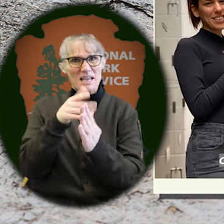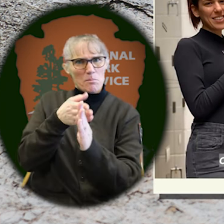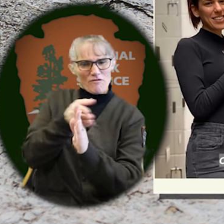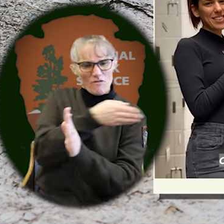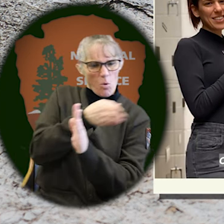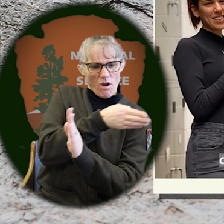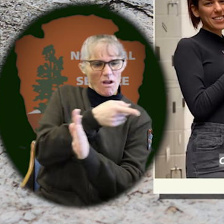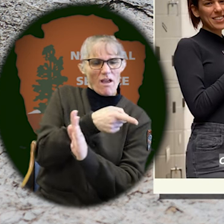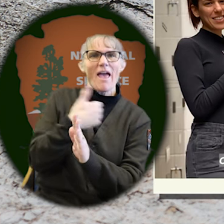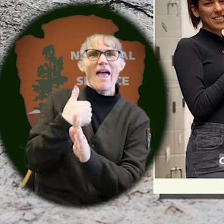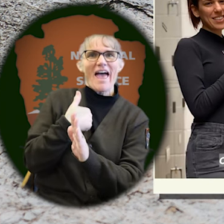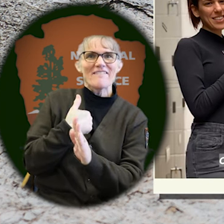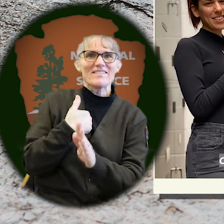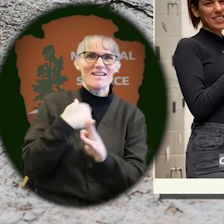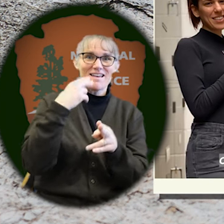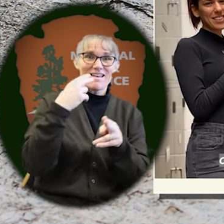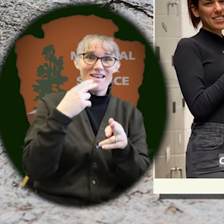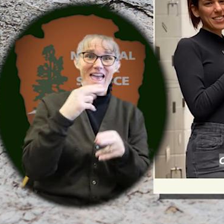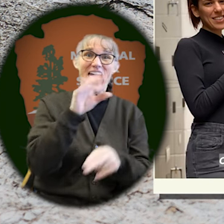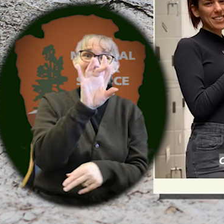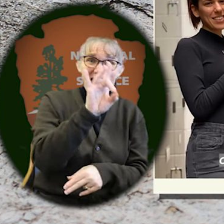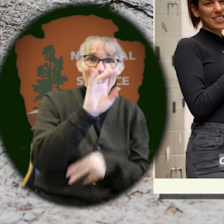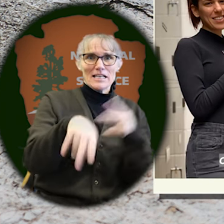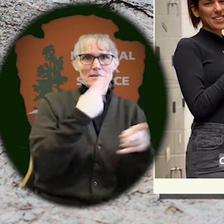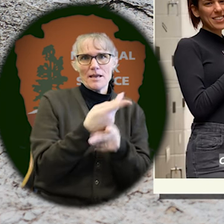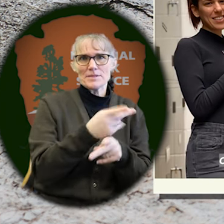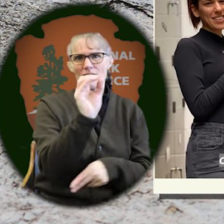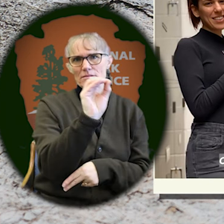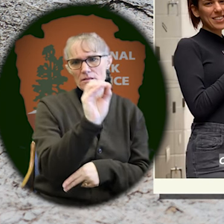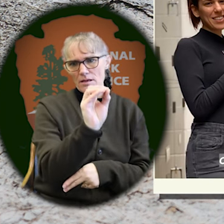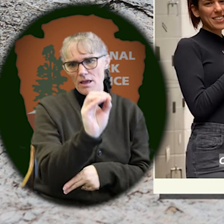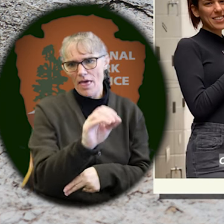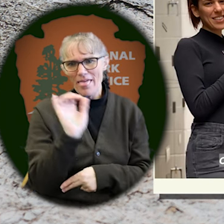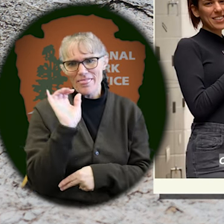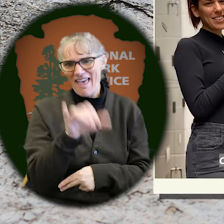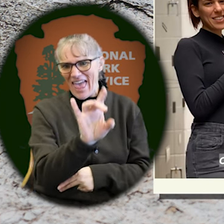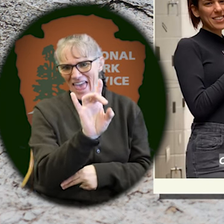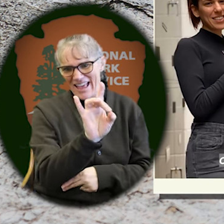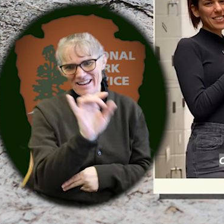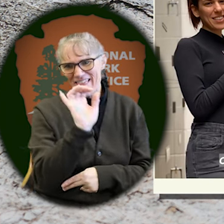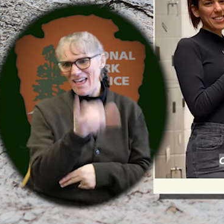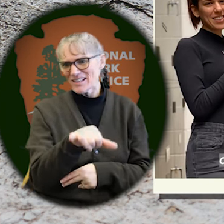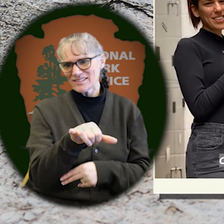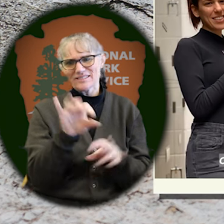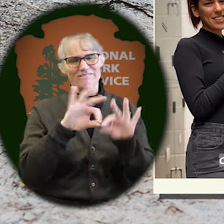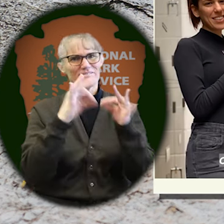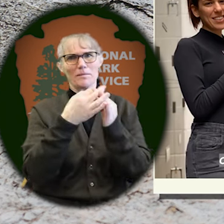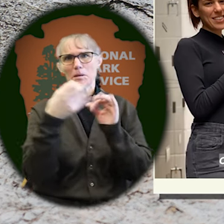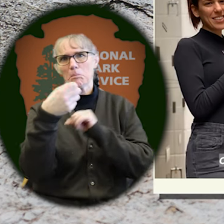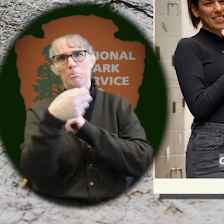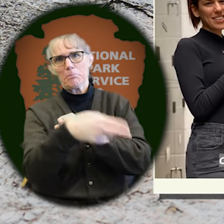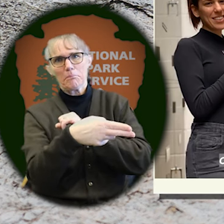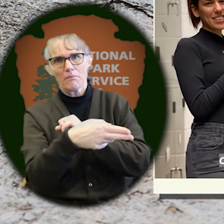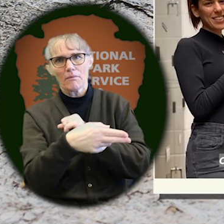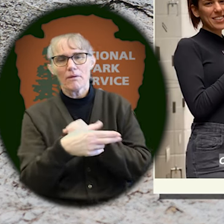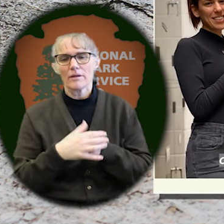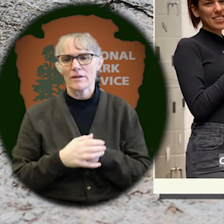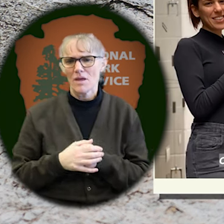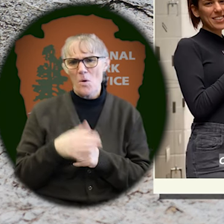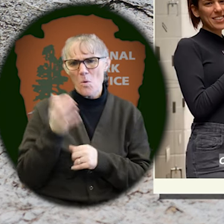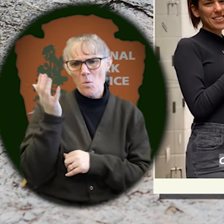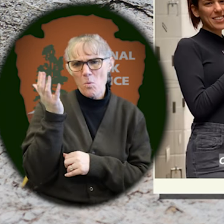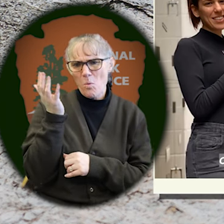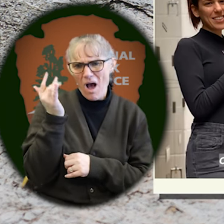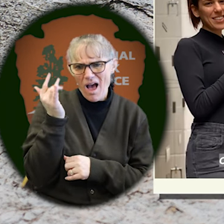there were eight named species referred to as Oxidactylis, which is a taxonomic wastebasket. And so let's dive into why